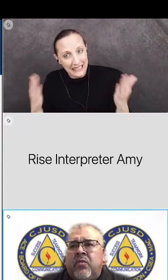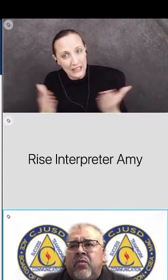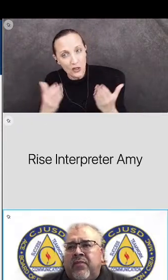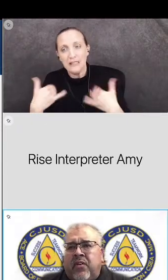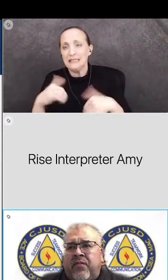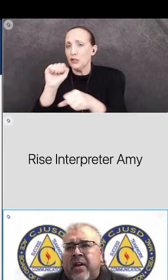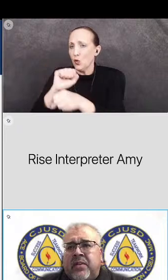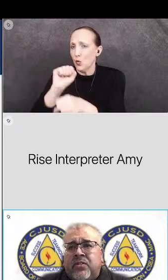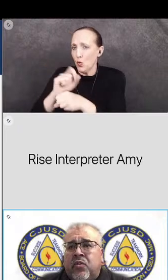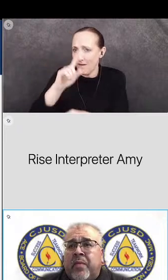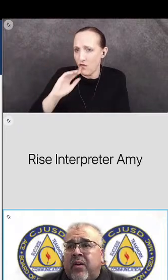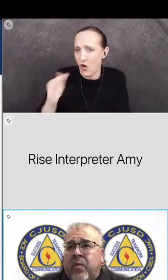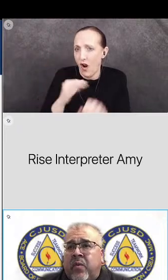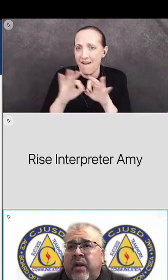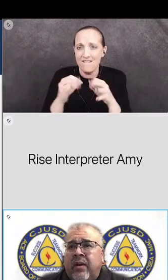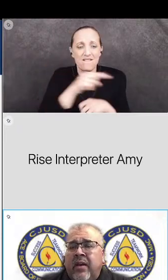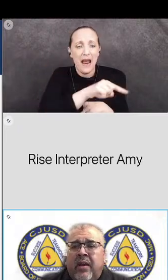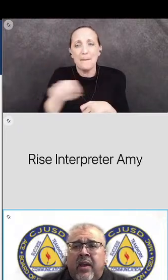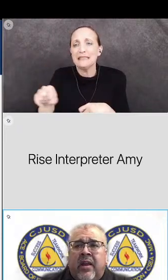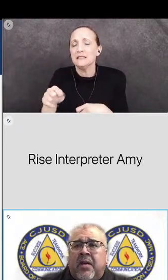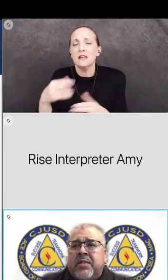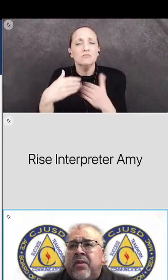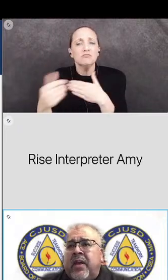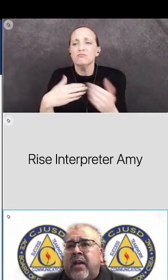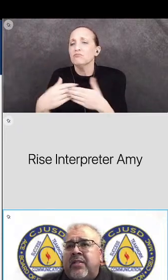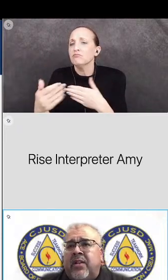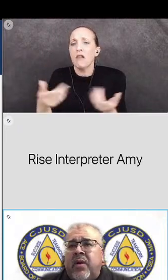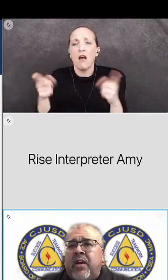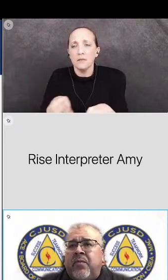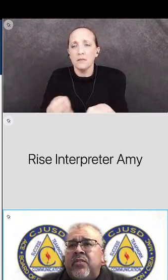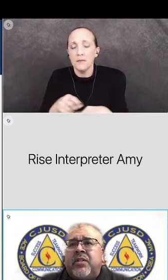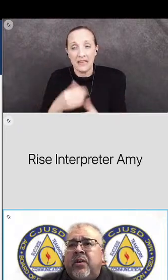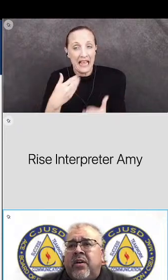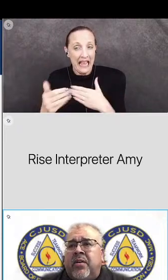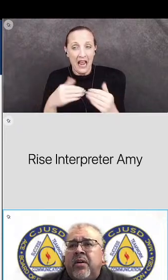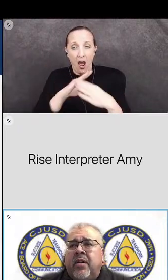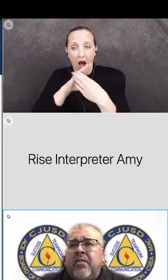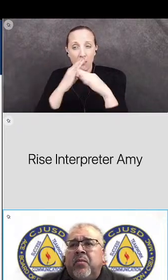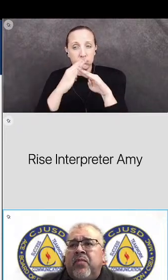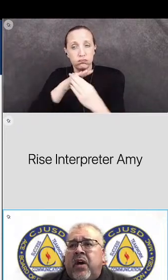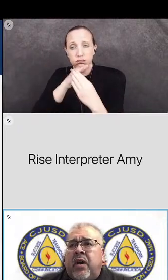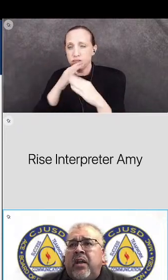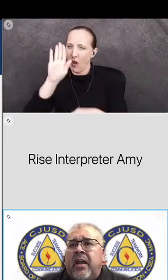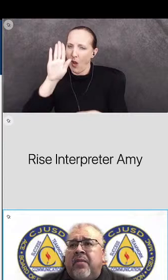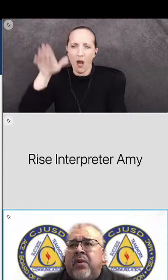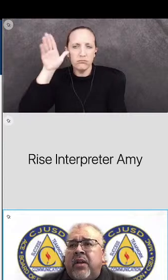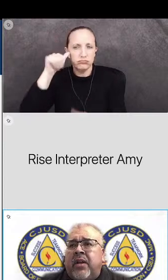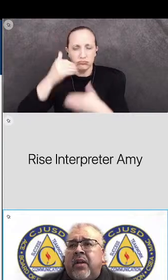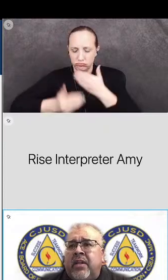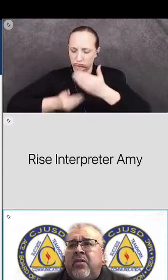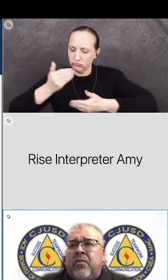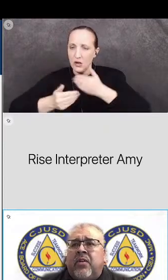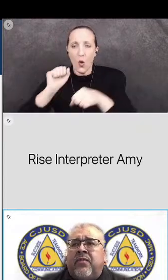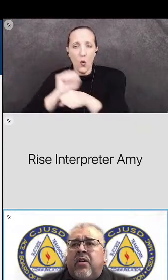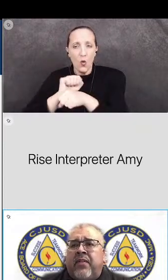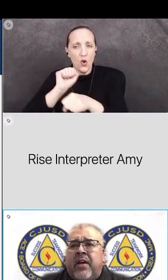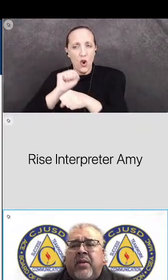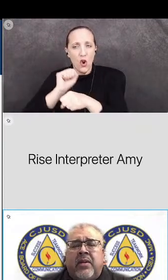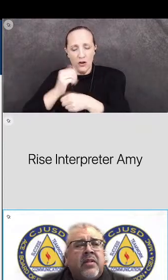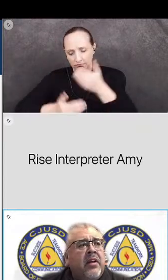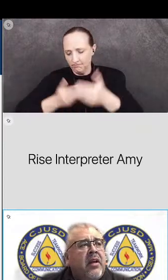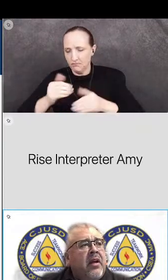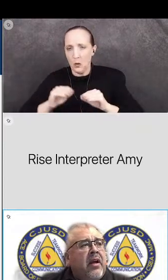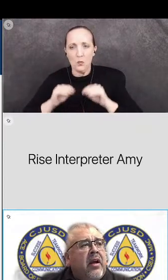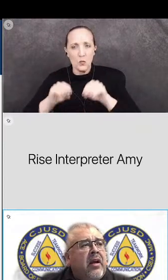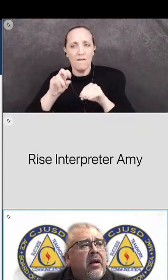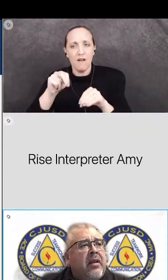we will continue working for our families no matter what any obstacle that gets in the way we're still gonna move on and we're gonna continue to work for our